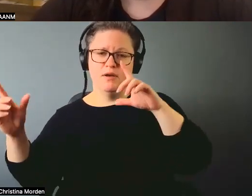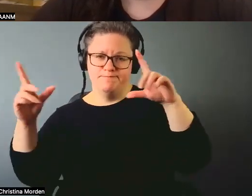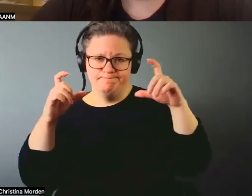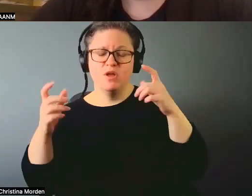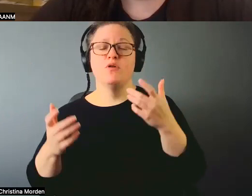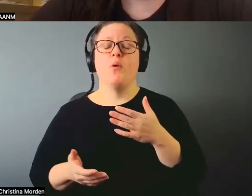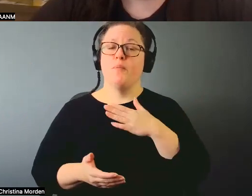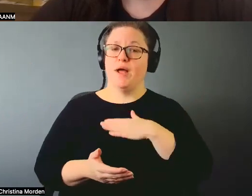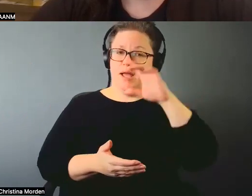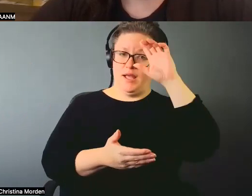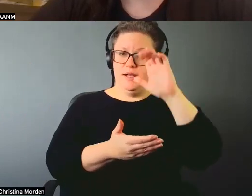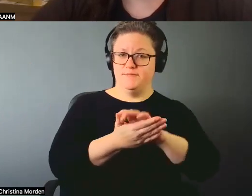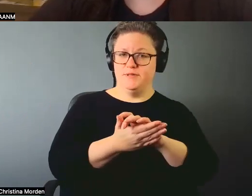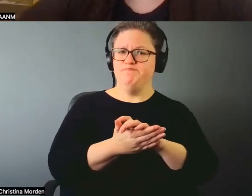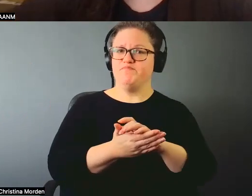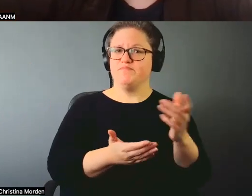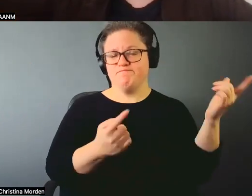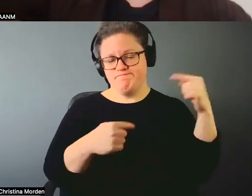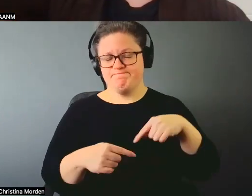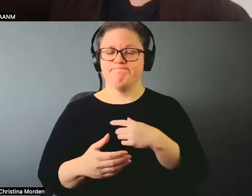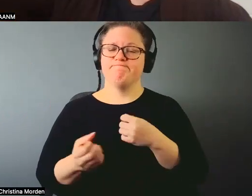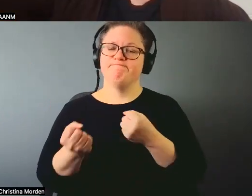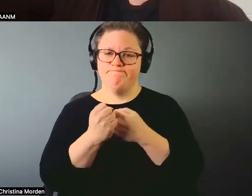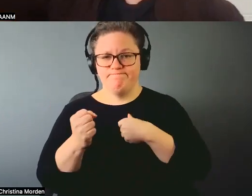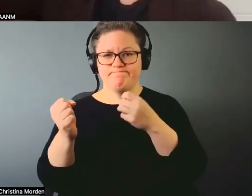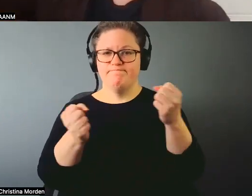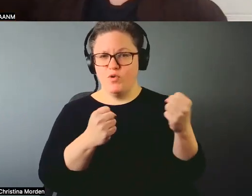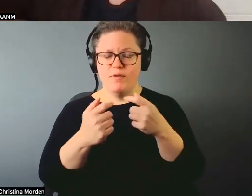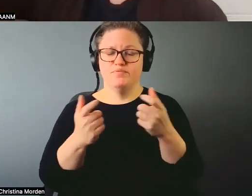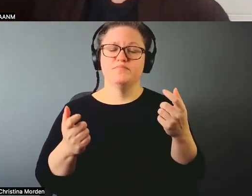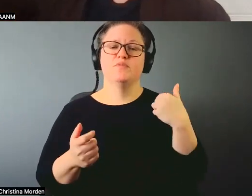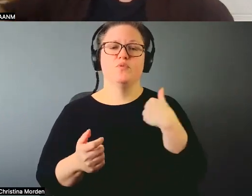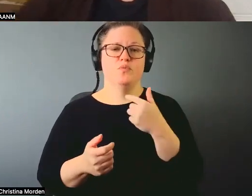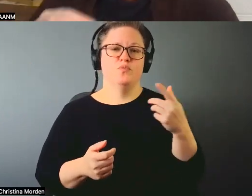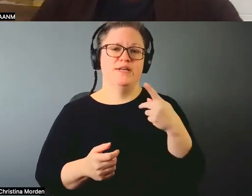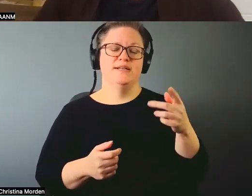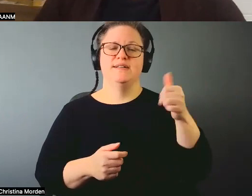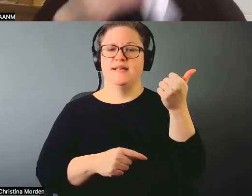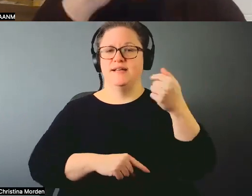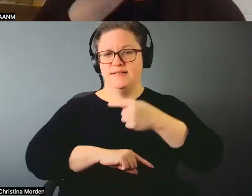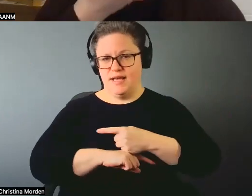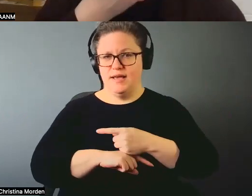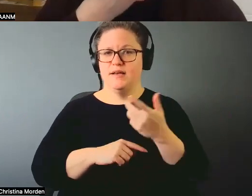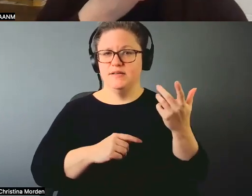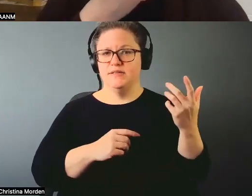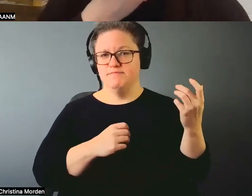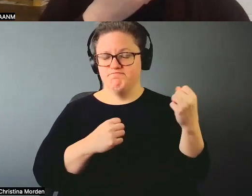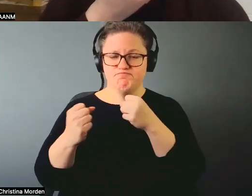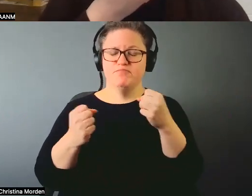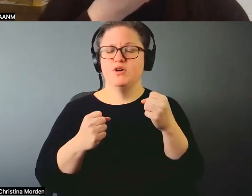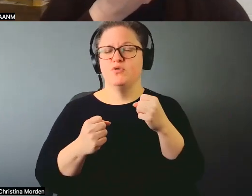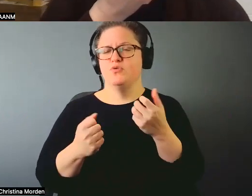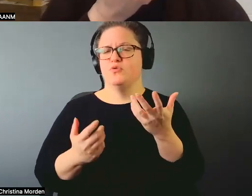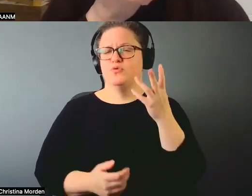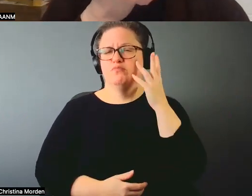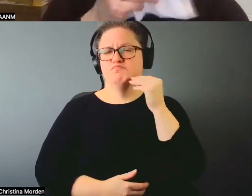husband was my driver and my support person and off we went for 10 days. And, you know, it was just profound. It was